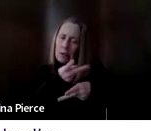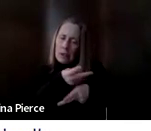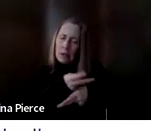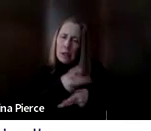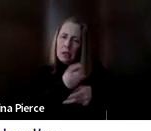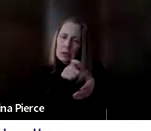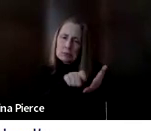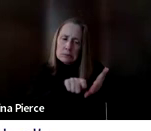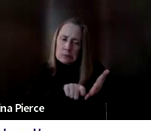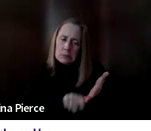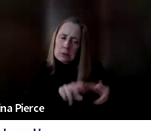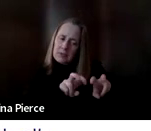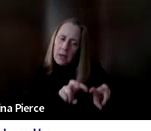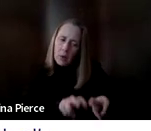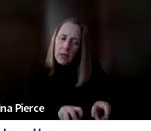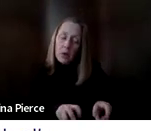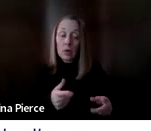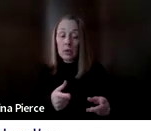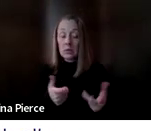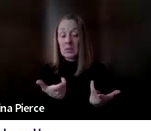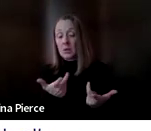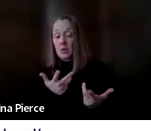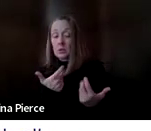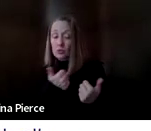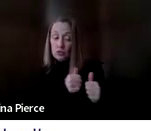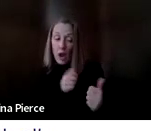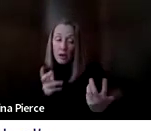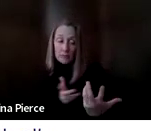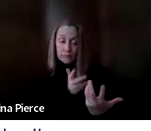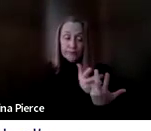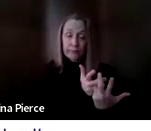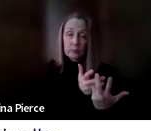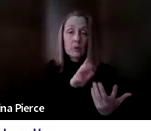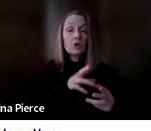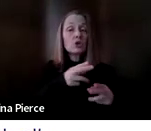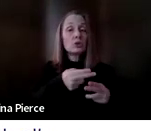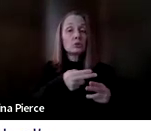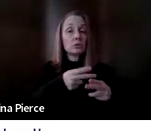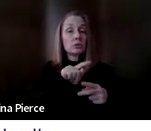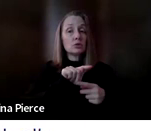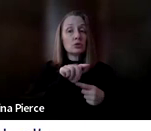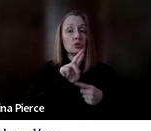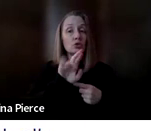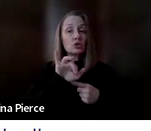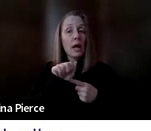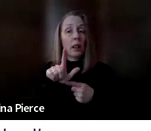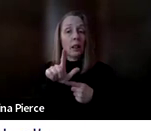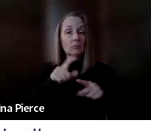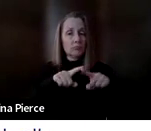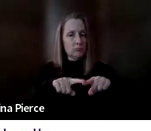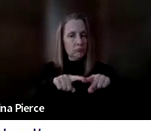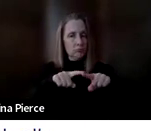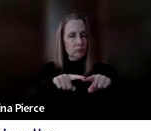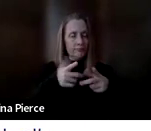mentioned, we also do a trial of AAC systems. And now the length of the trial and what that looks like can be different depending